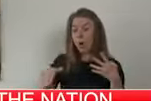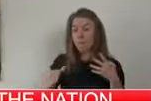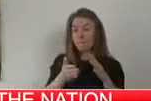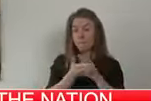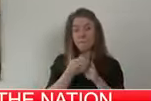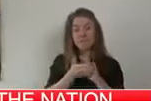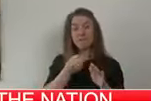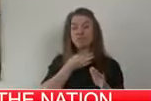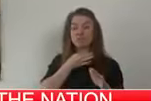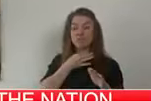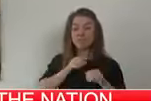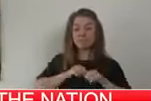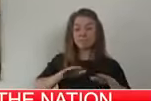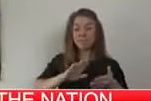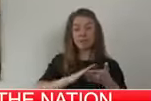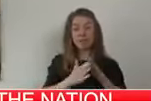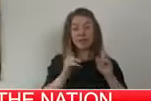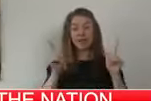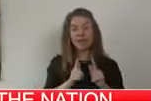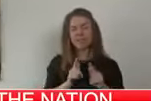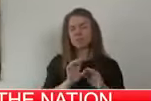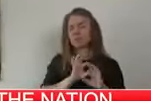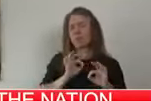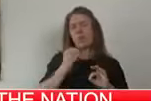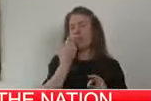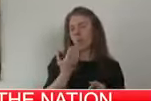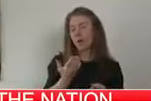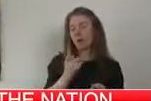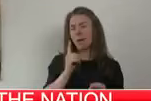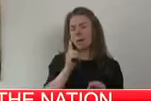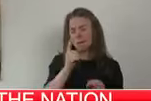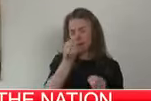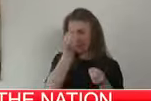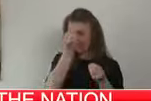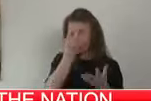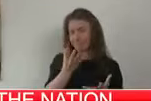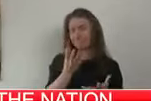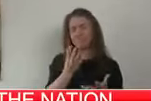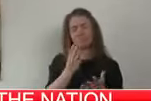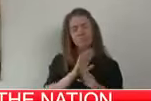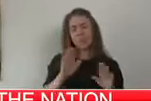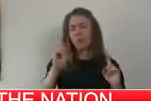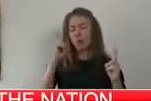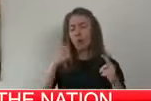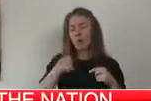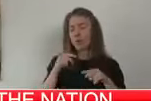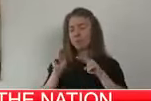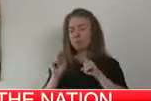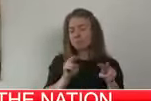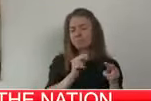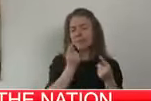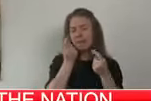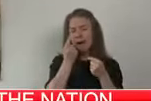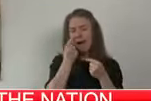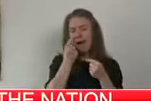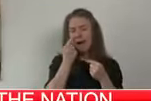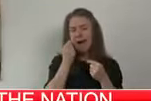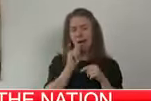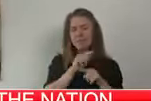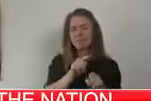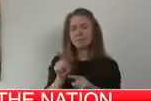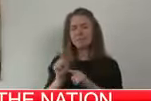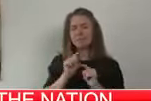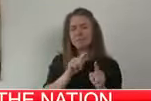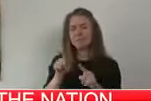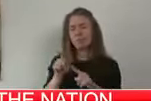transmission in the community. But I can assure you, we are constantly monitoring these settings to keep schools